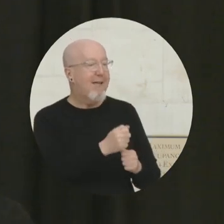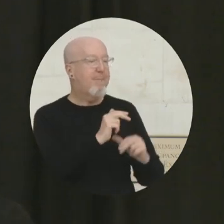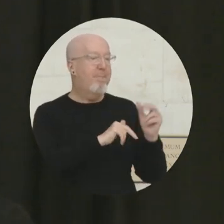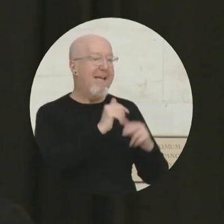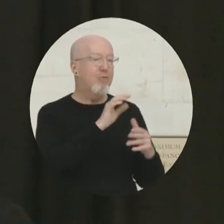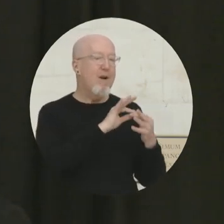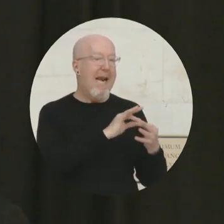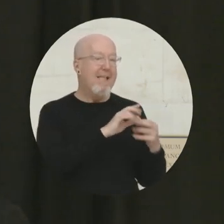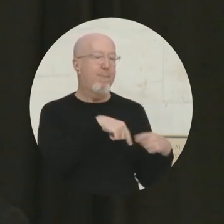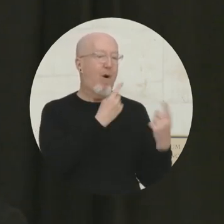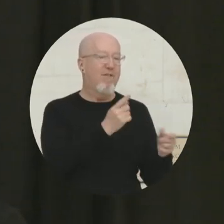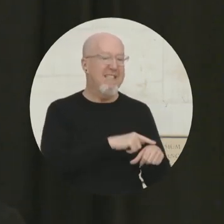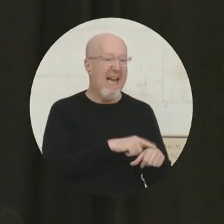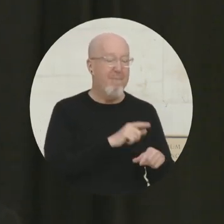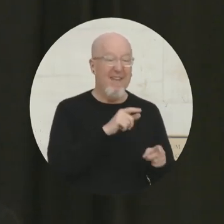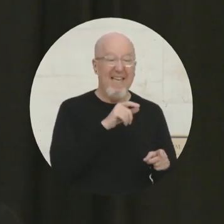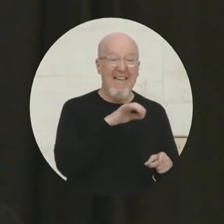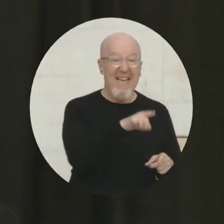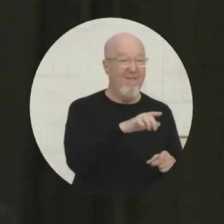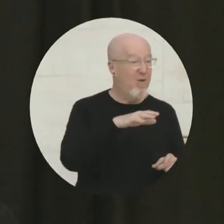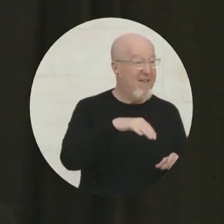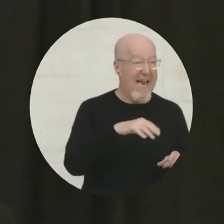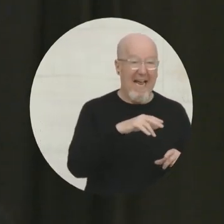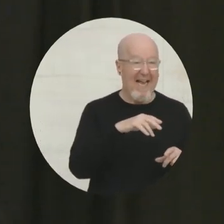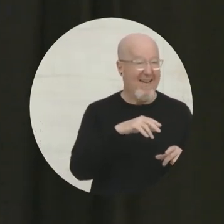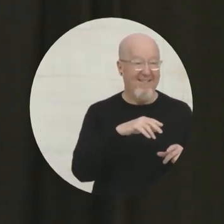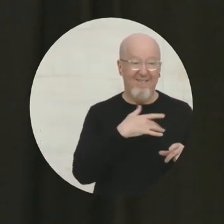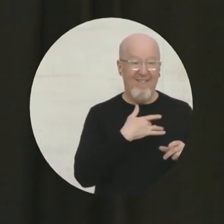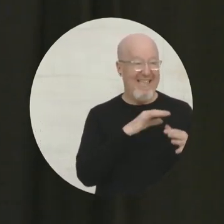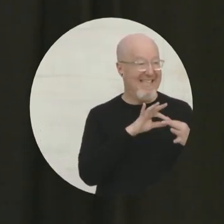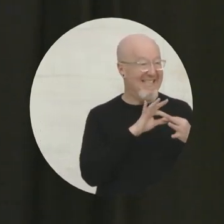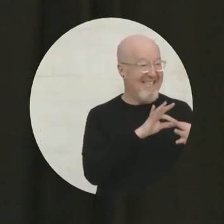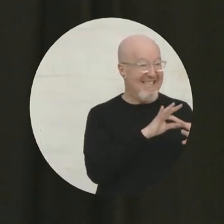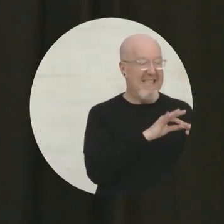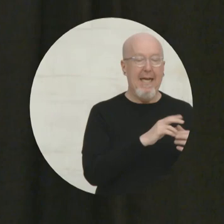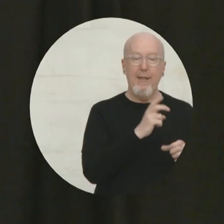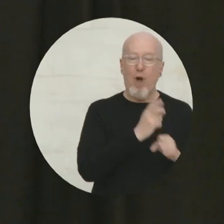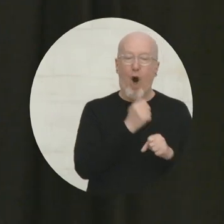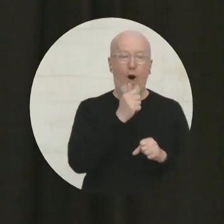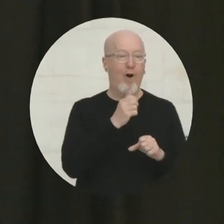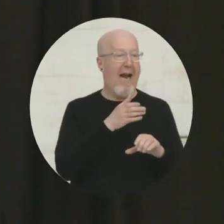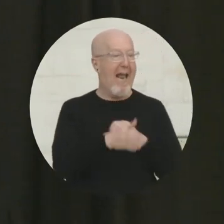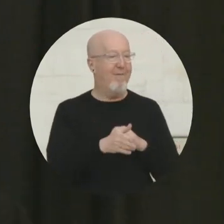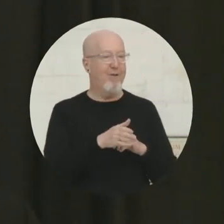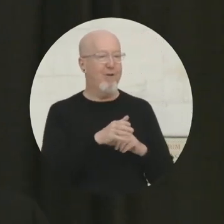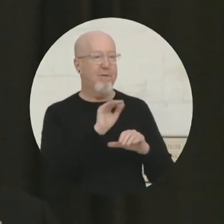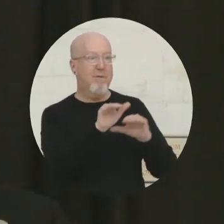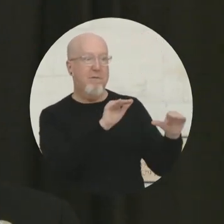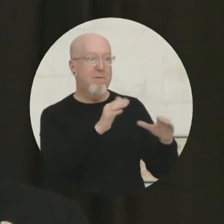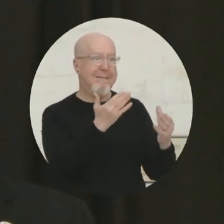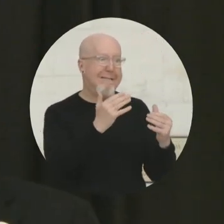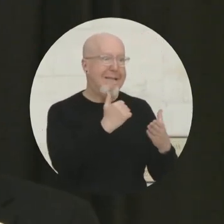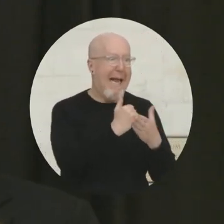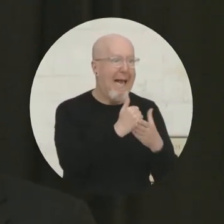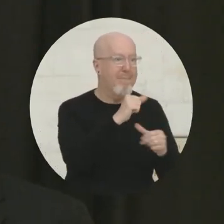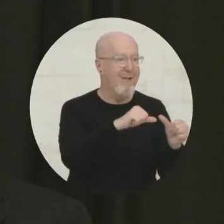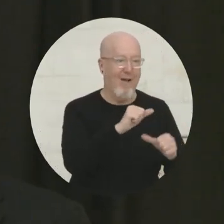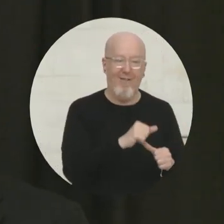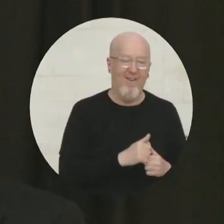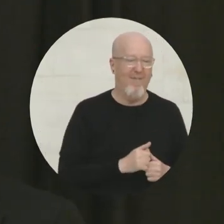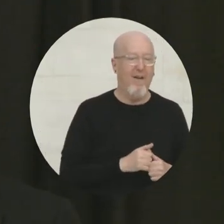If you haven't built those before the disaster, it's much harder afterwards to draw on them and get those kind of assistance that we'll need.